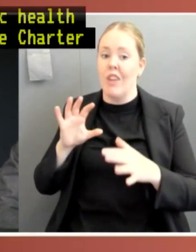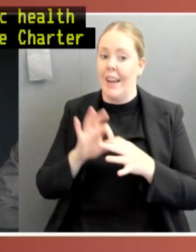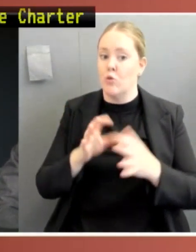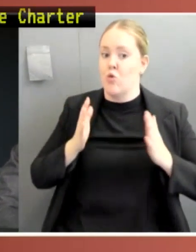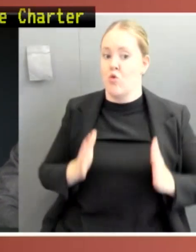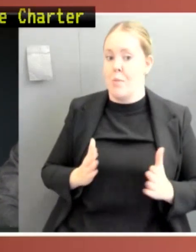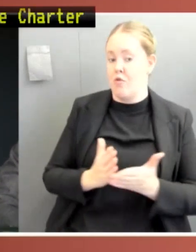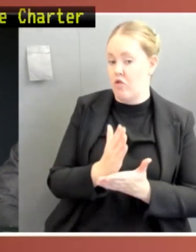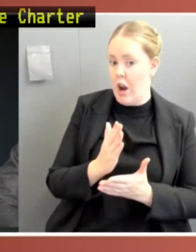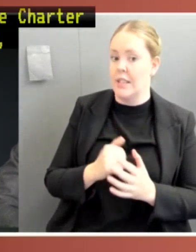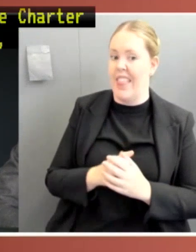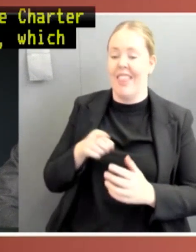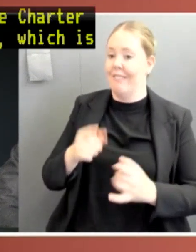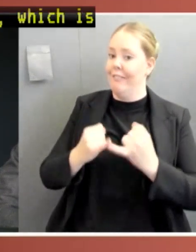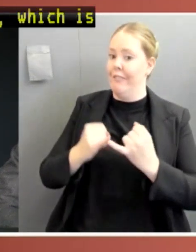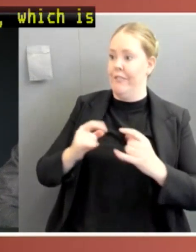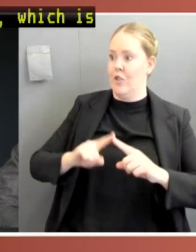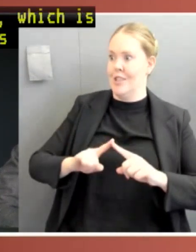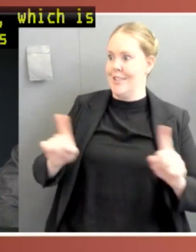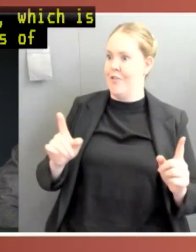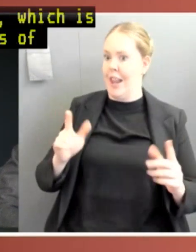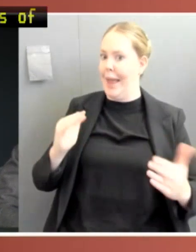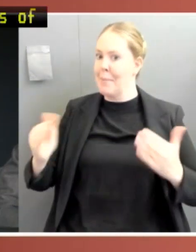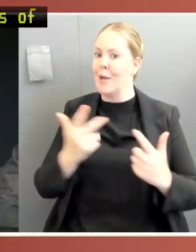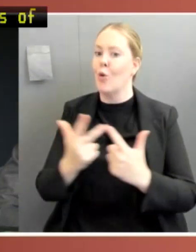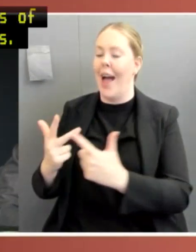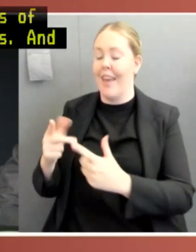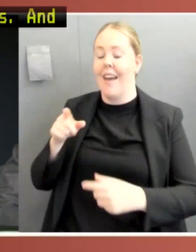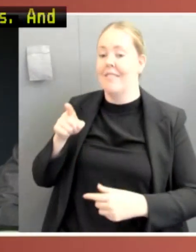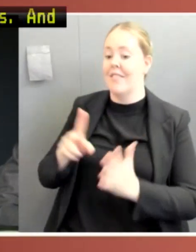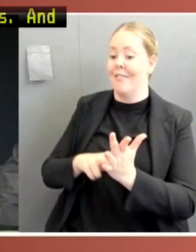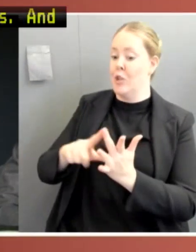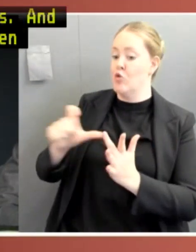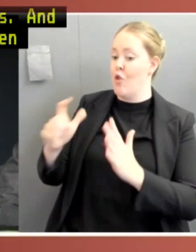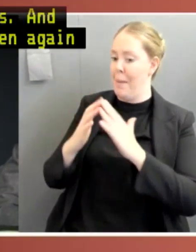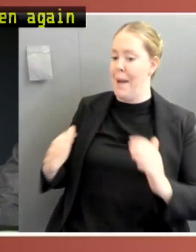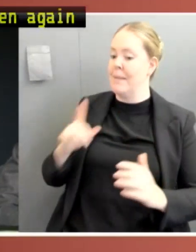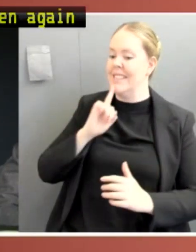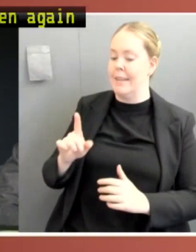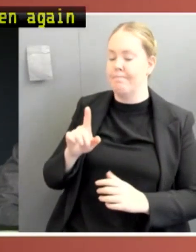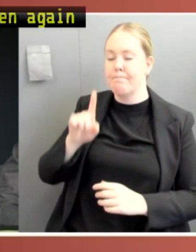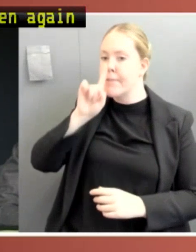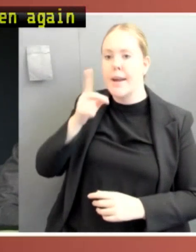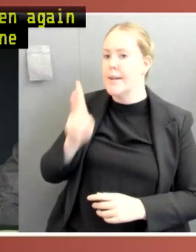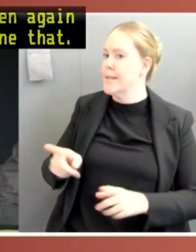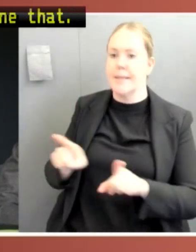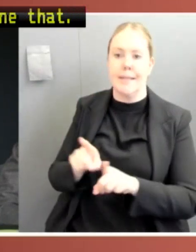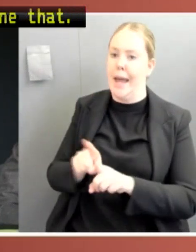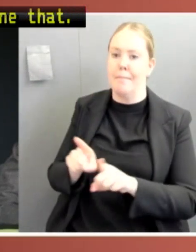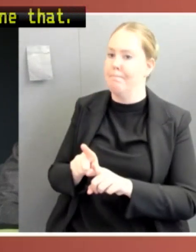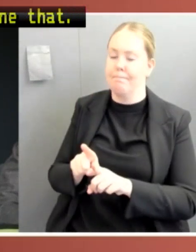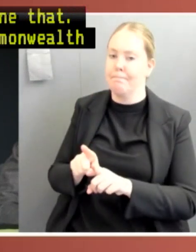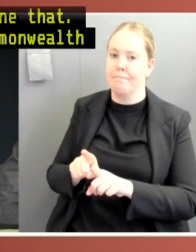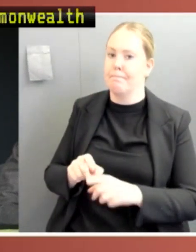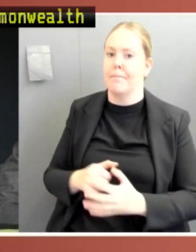measures, and they've said it can't happen again in that way. So they've done that. On the other hand, the Commonwealth just hasn't come to grips with the biosecurity